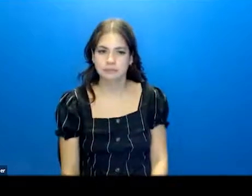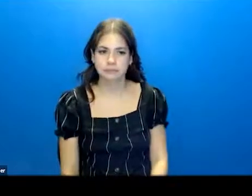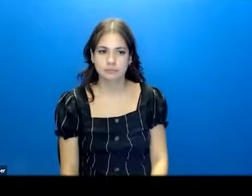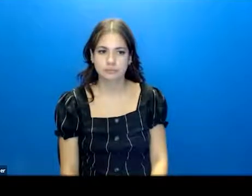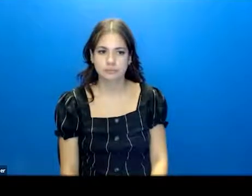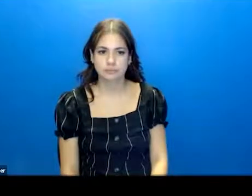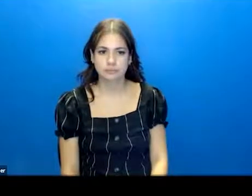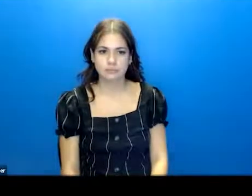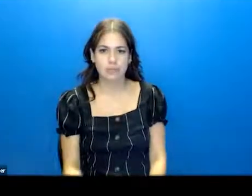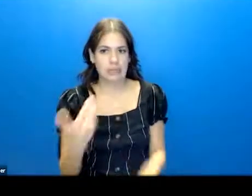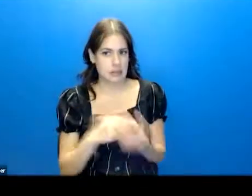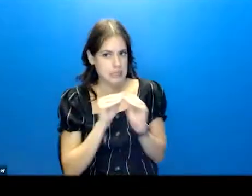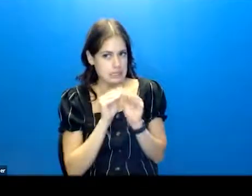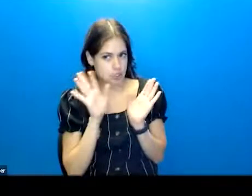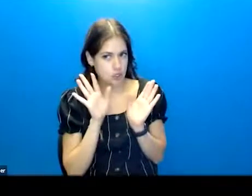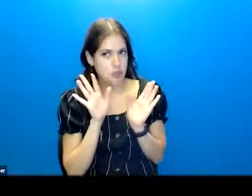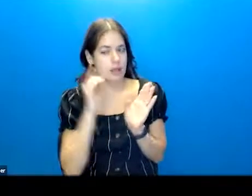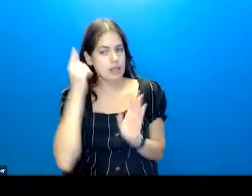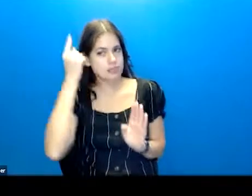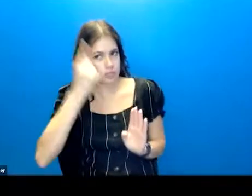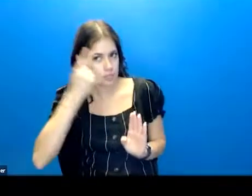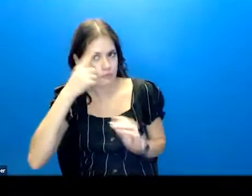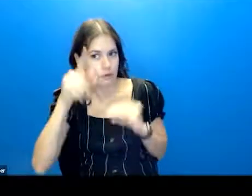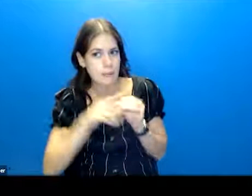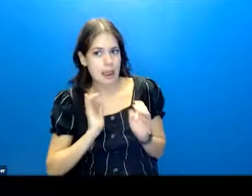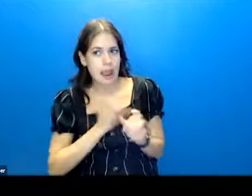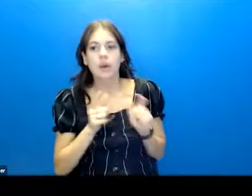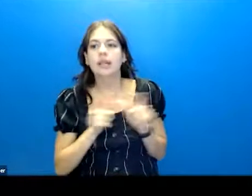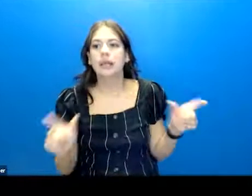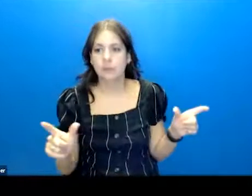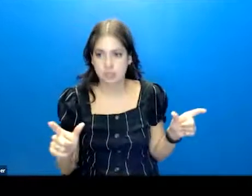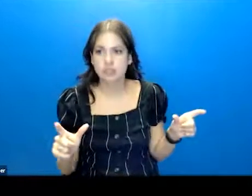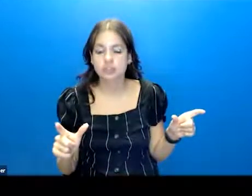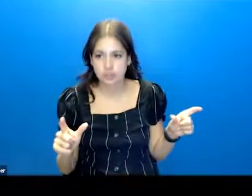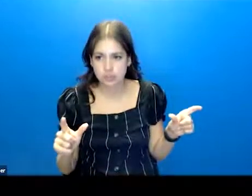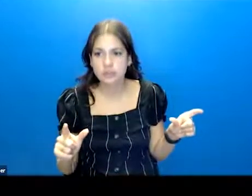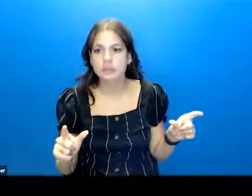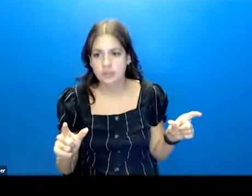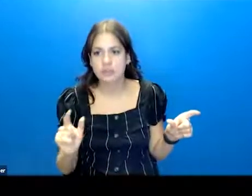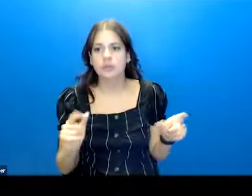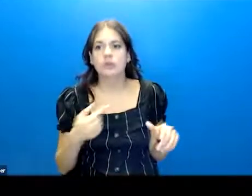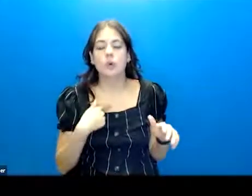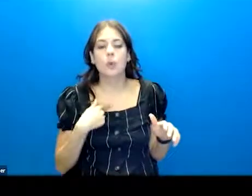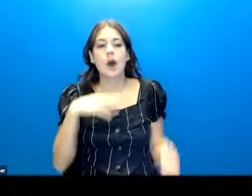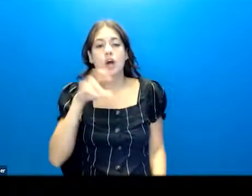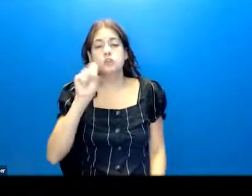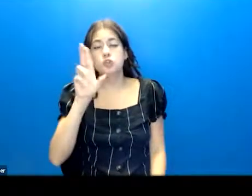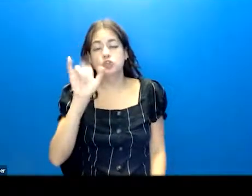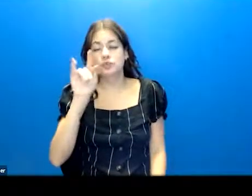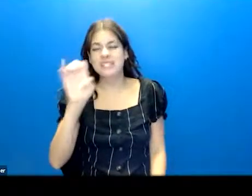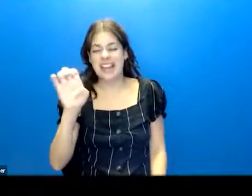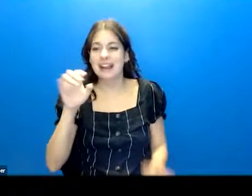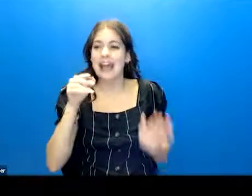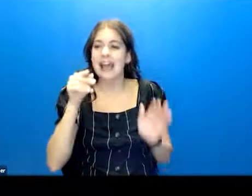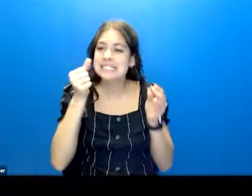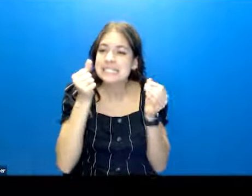Again, we're going to be very thoughtful about our language. So a suicide attempt is a